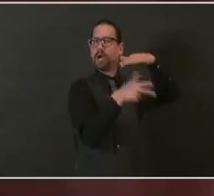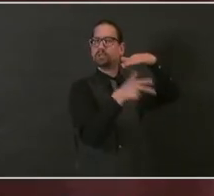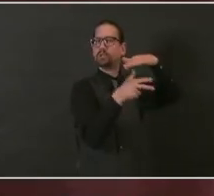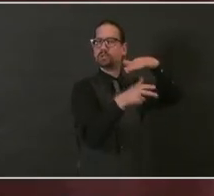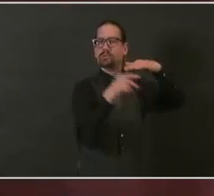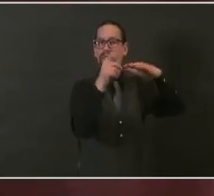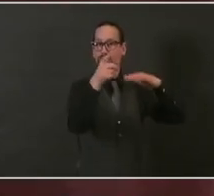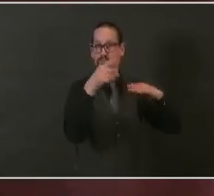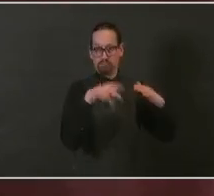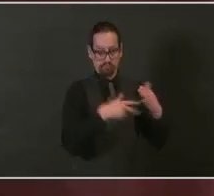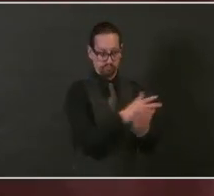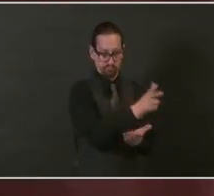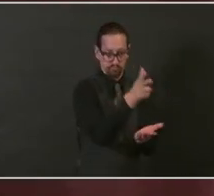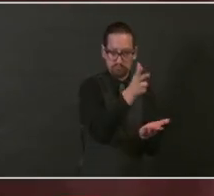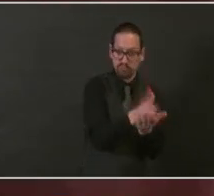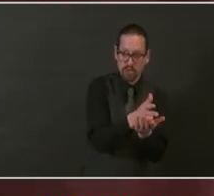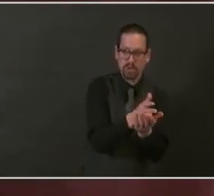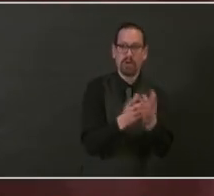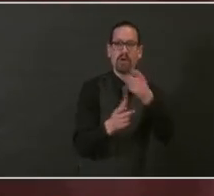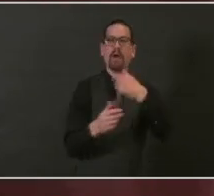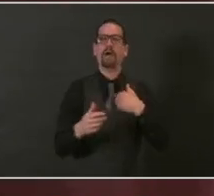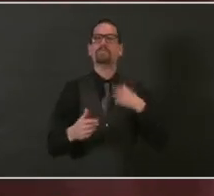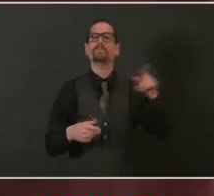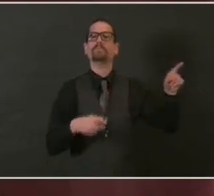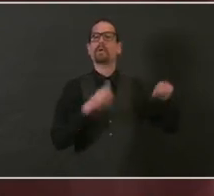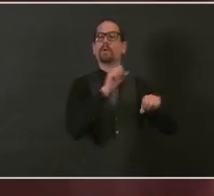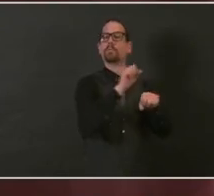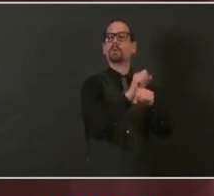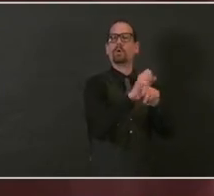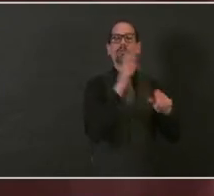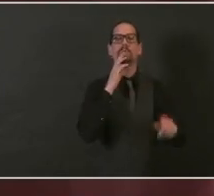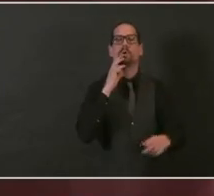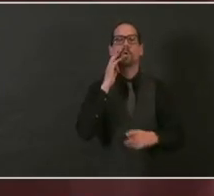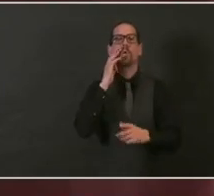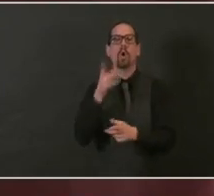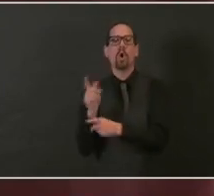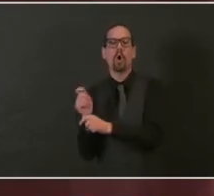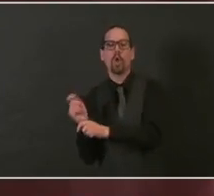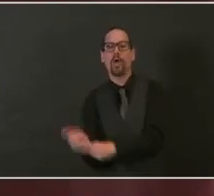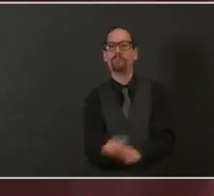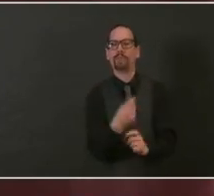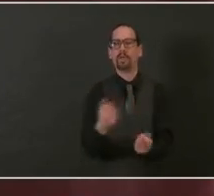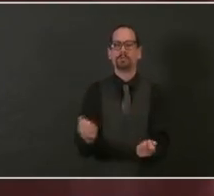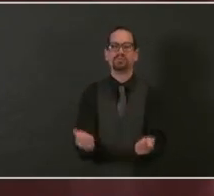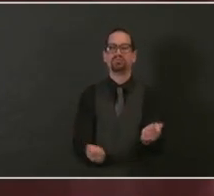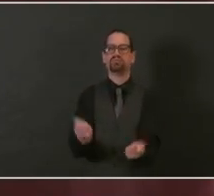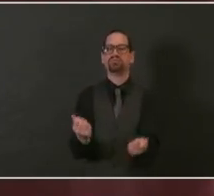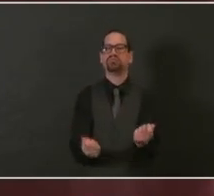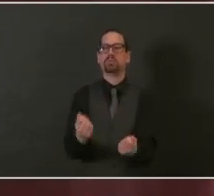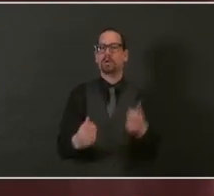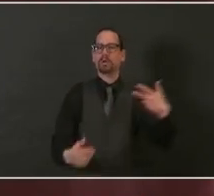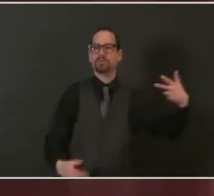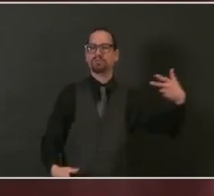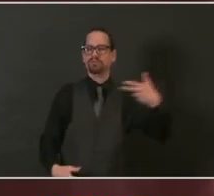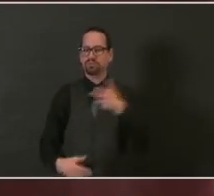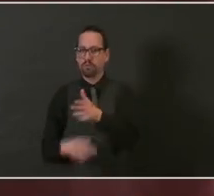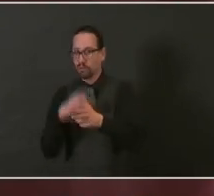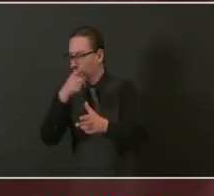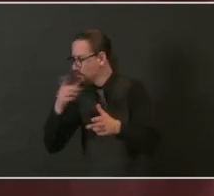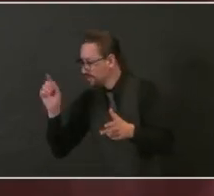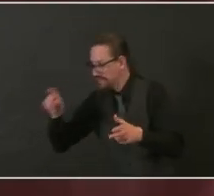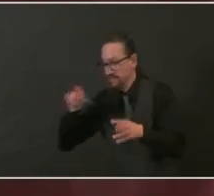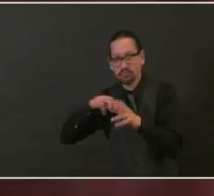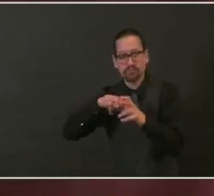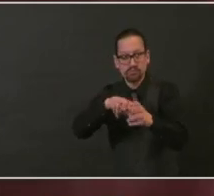people with mobility issues to the vaccination area. At Saka Nassit, there are ramps at the